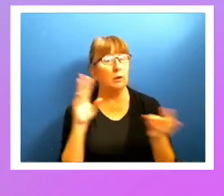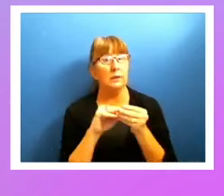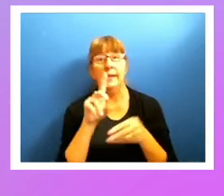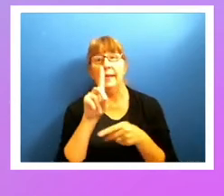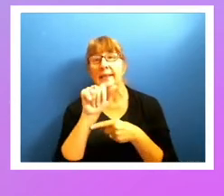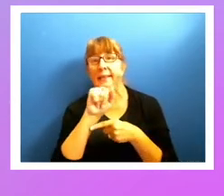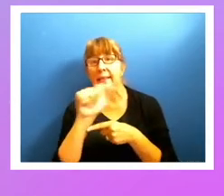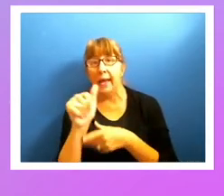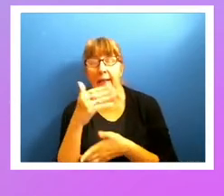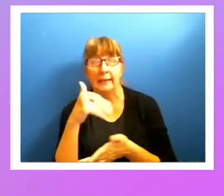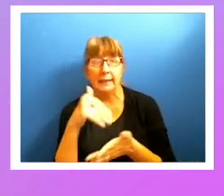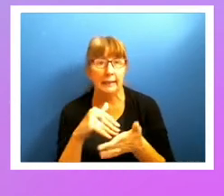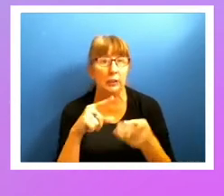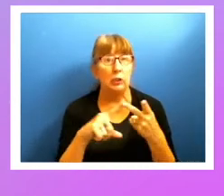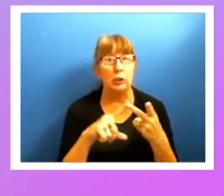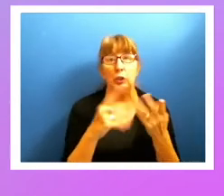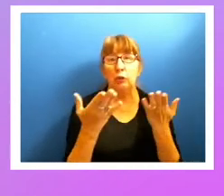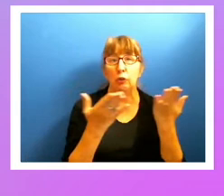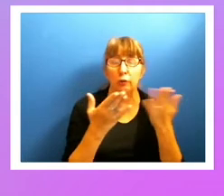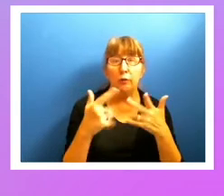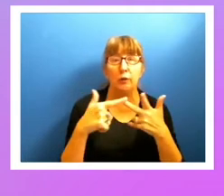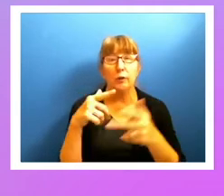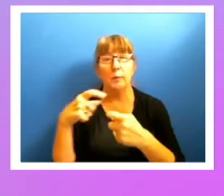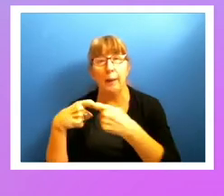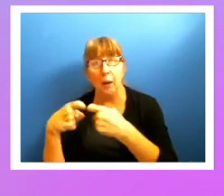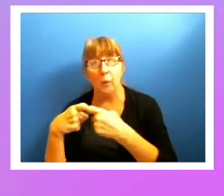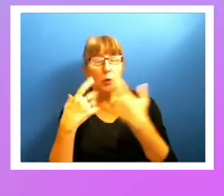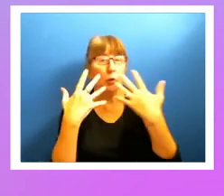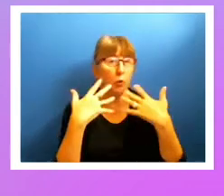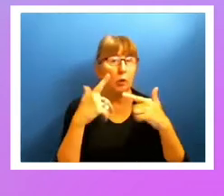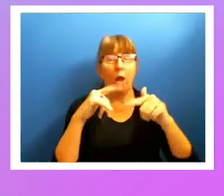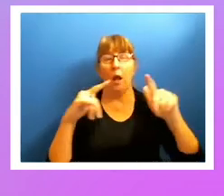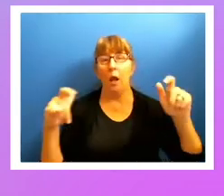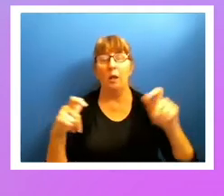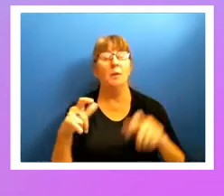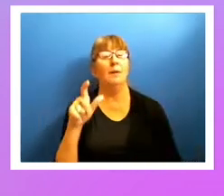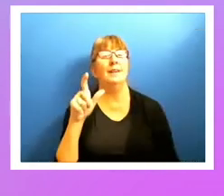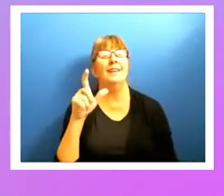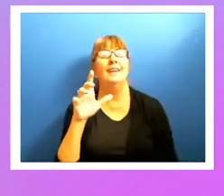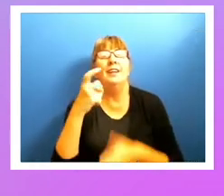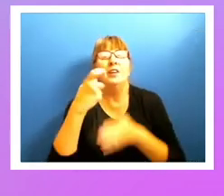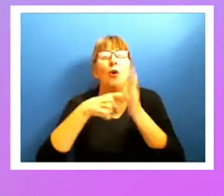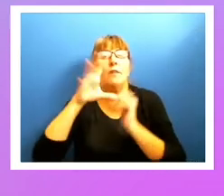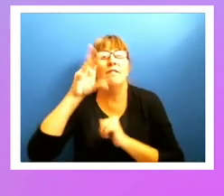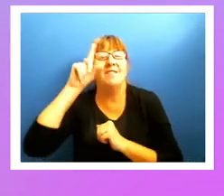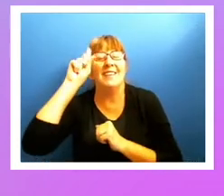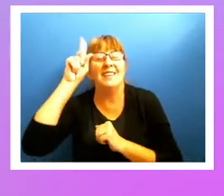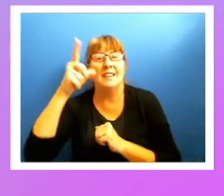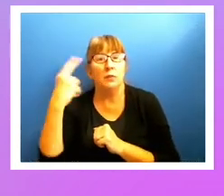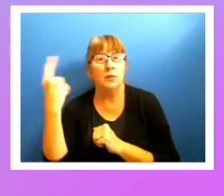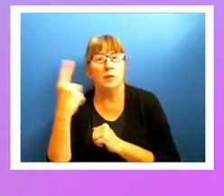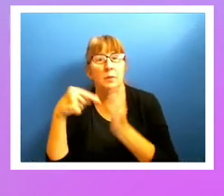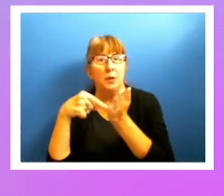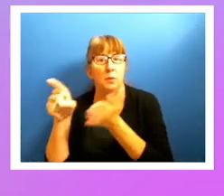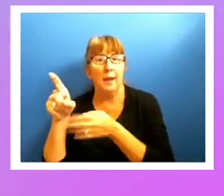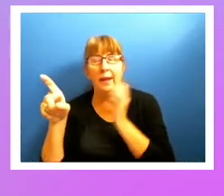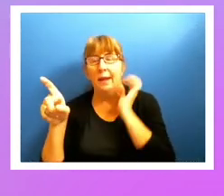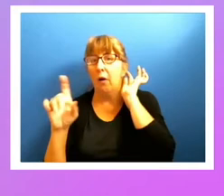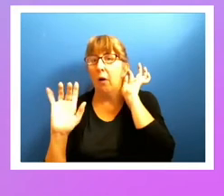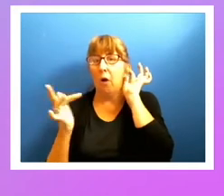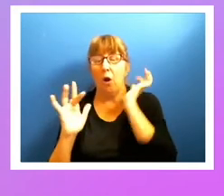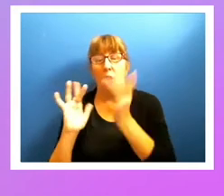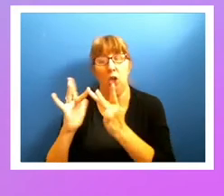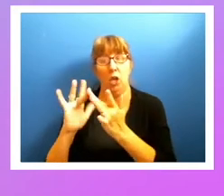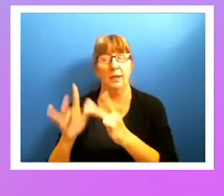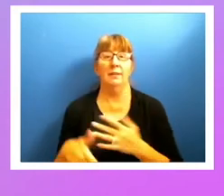servers, the power, the cooling, the whole bit. But it's just $0.50 for somebody to make a payment. So the difference between walking in and clicking in, $14